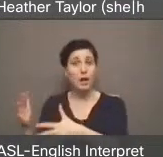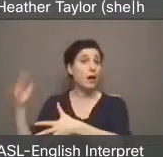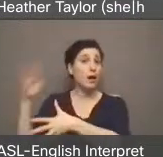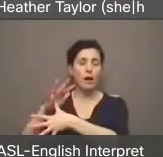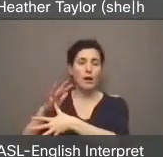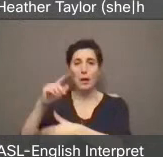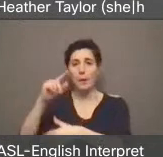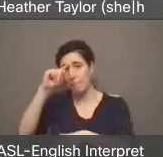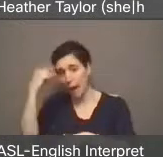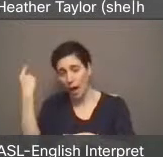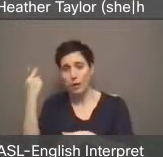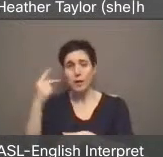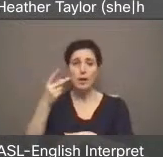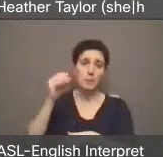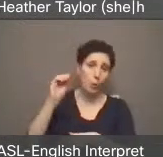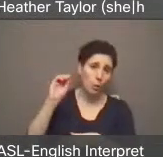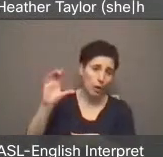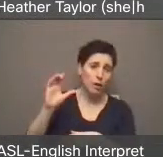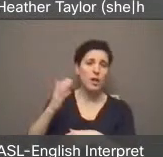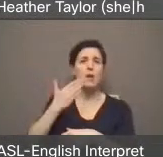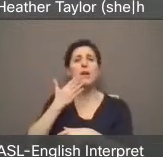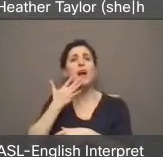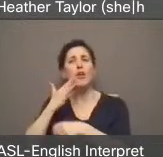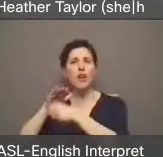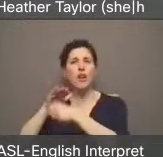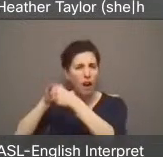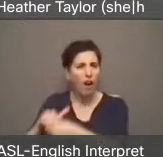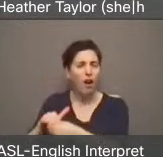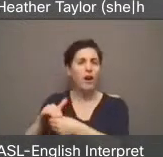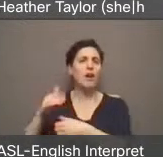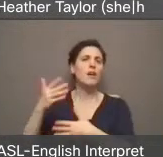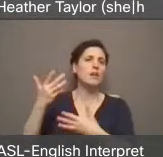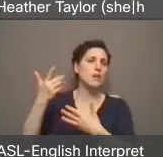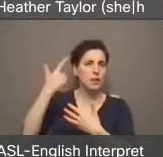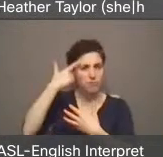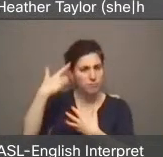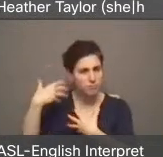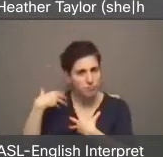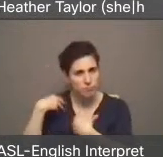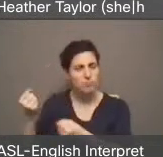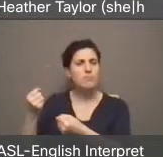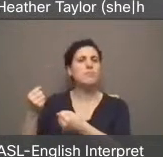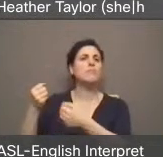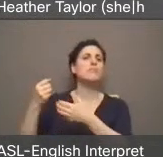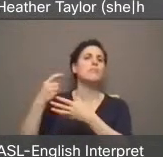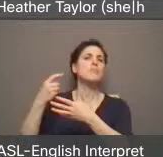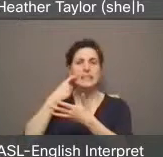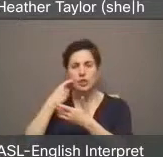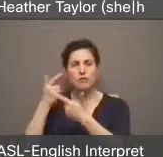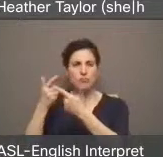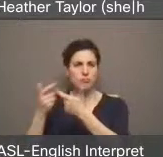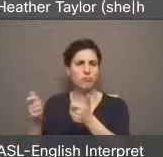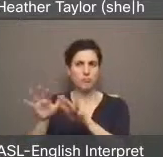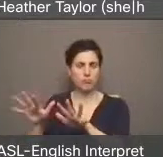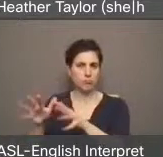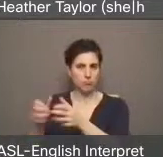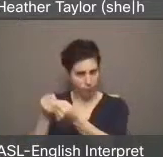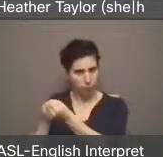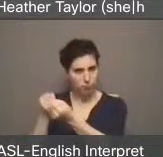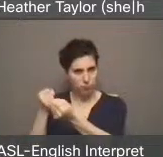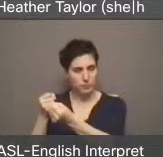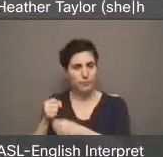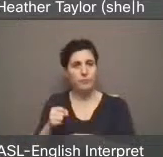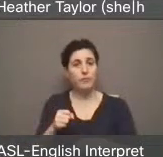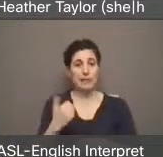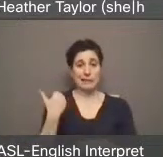Black, racialized, disabled, mad and unhoused residents. This past summer, amidst a pandemic and an ever-present